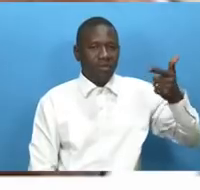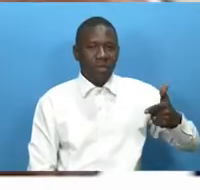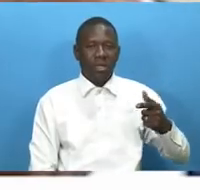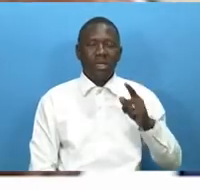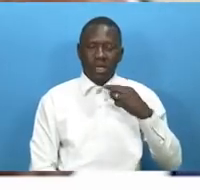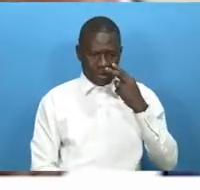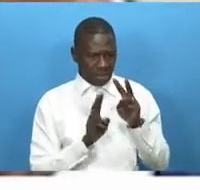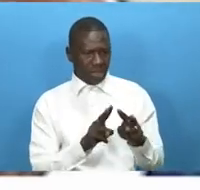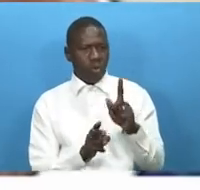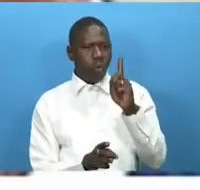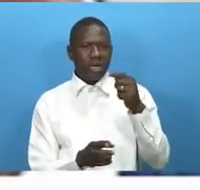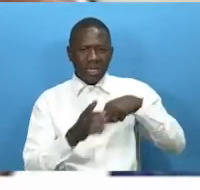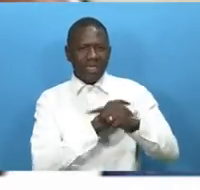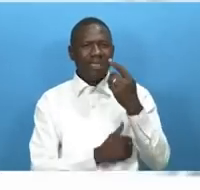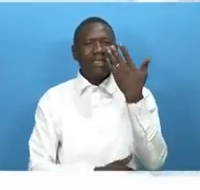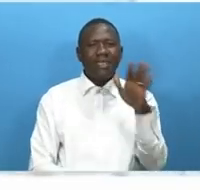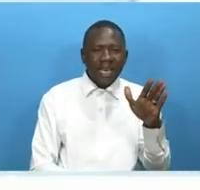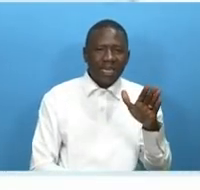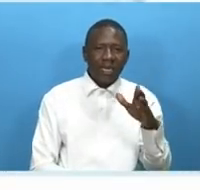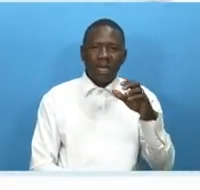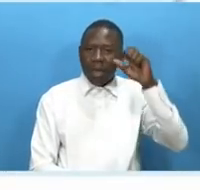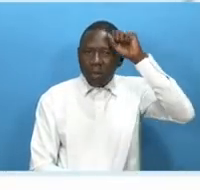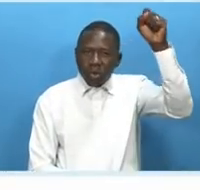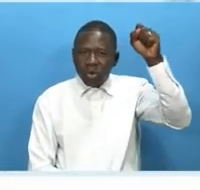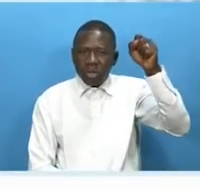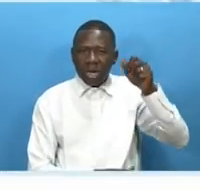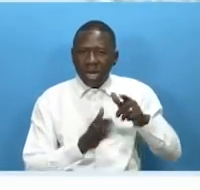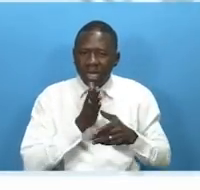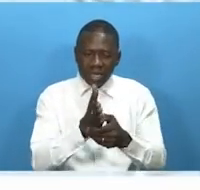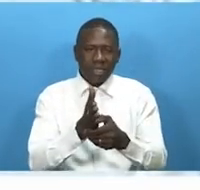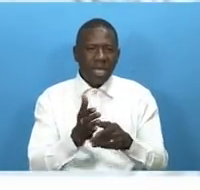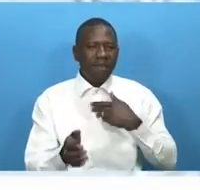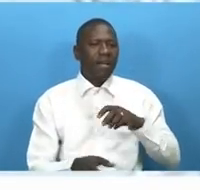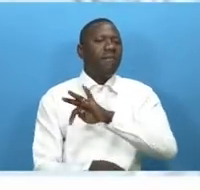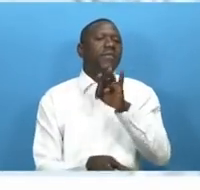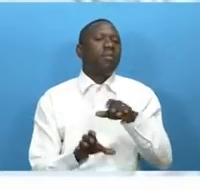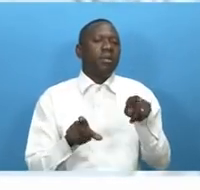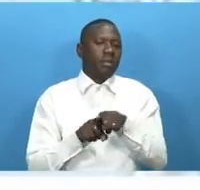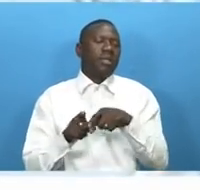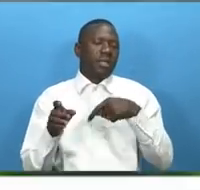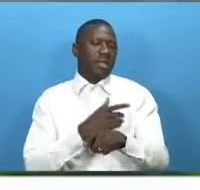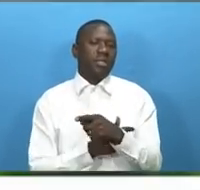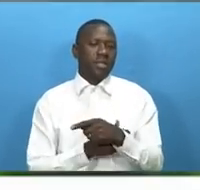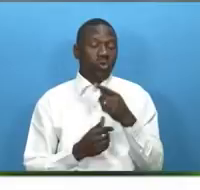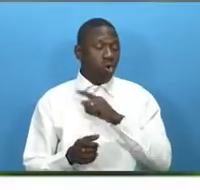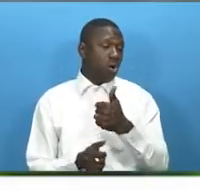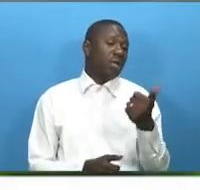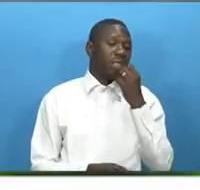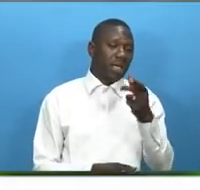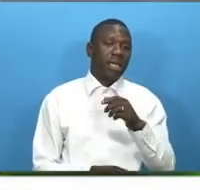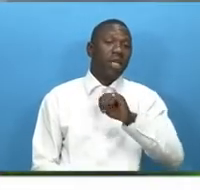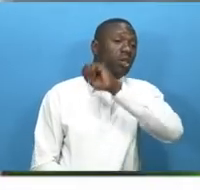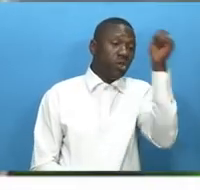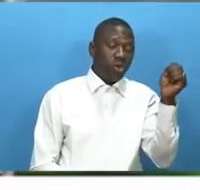had family ties to politics. It also states that Europe and Latin America had the highest percentage, but sub